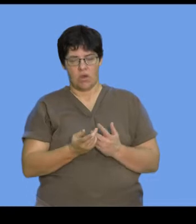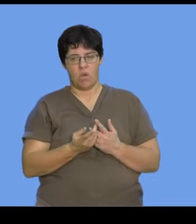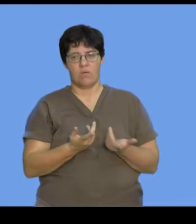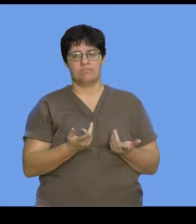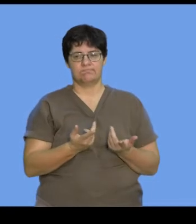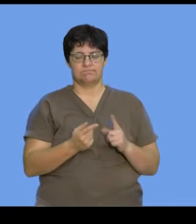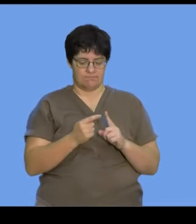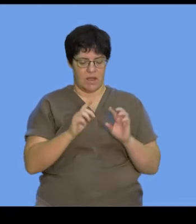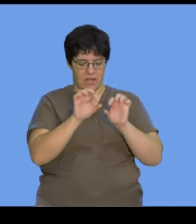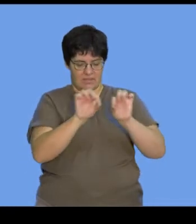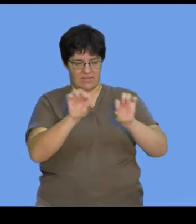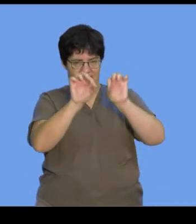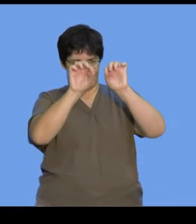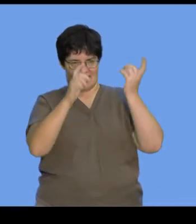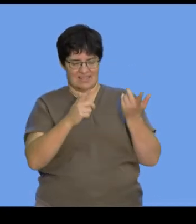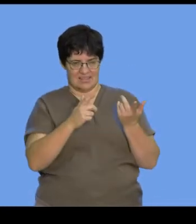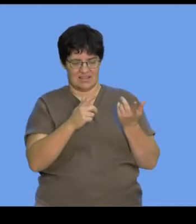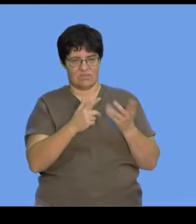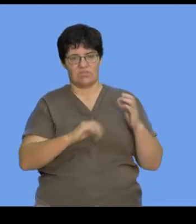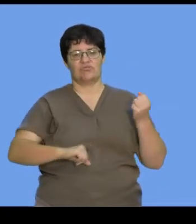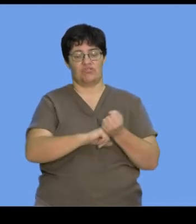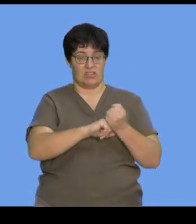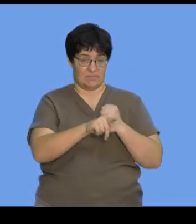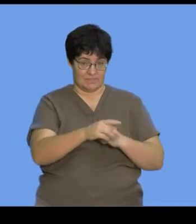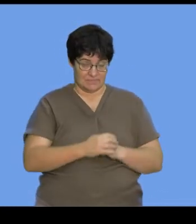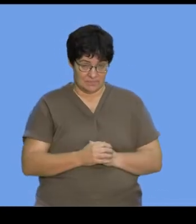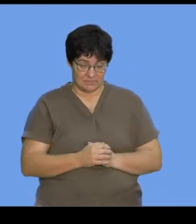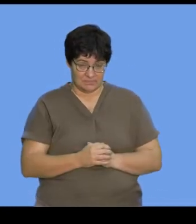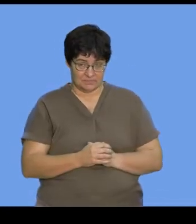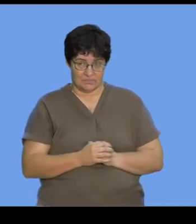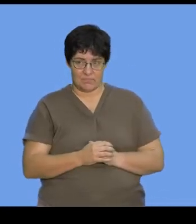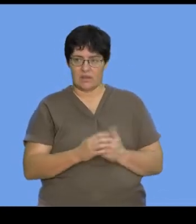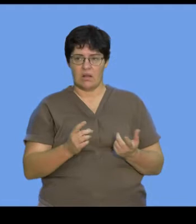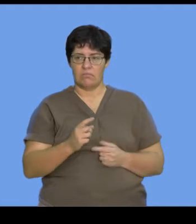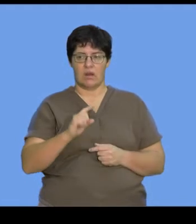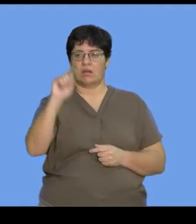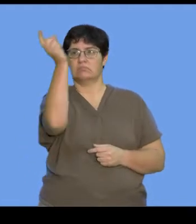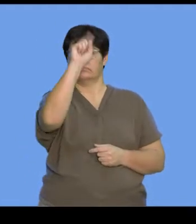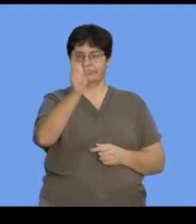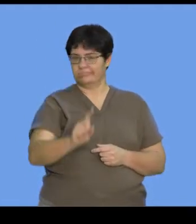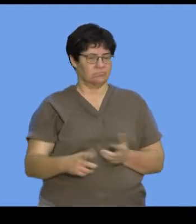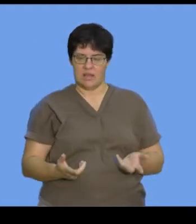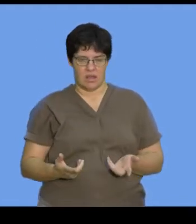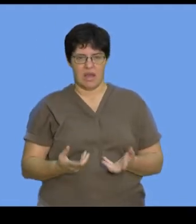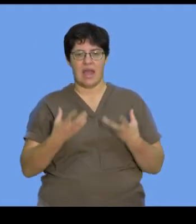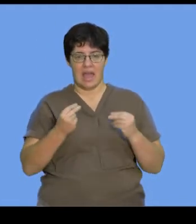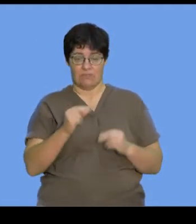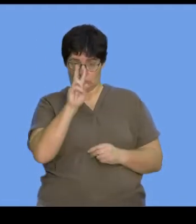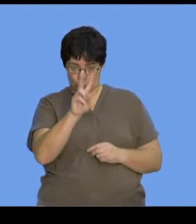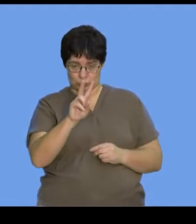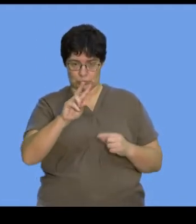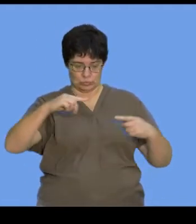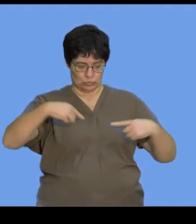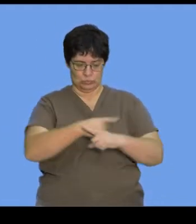that's wrapped around with a complementary strand. So it is not spiral. It